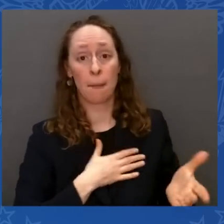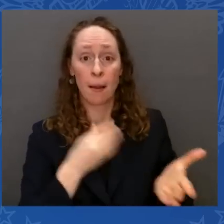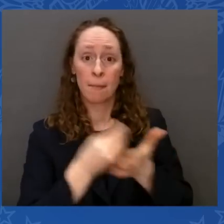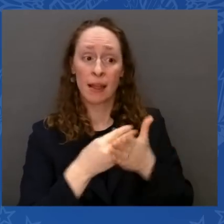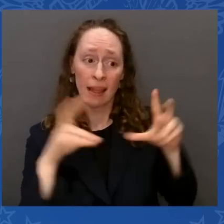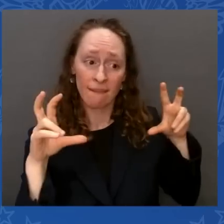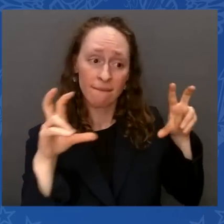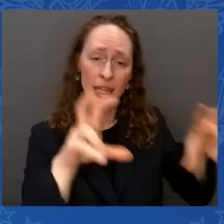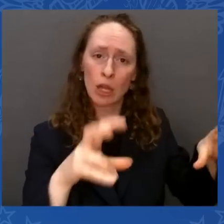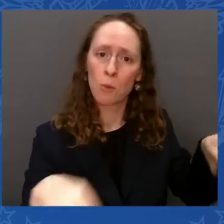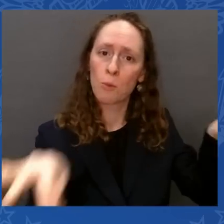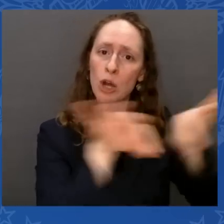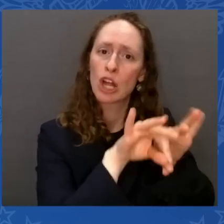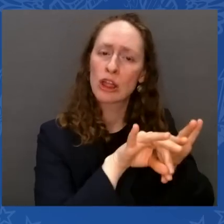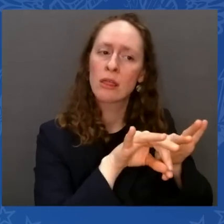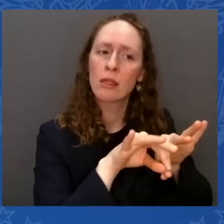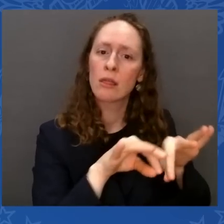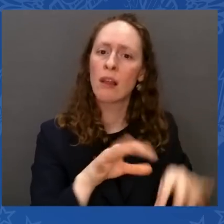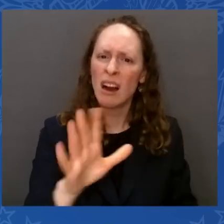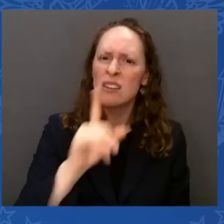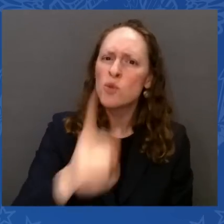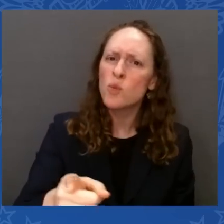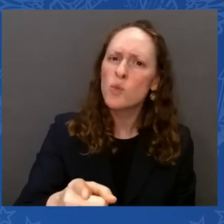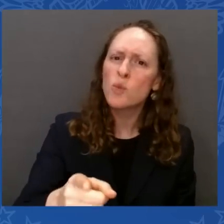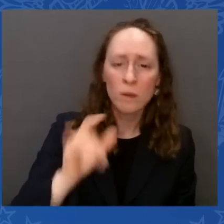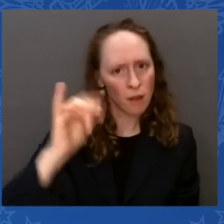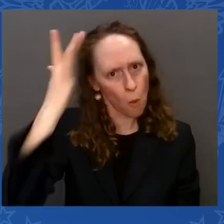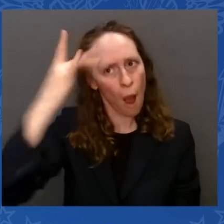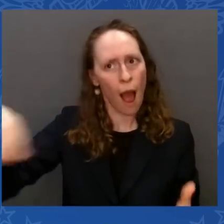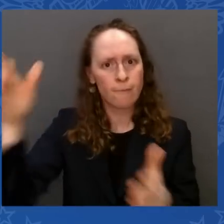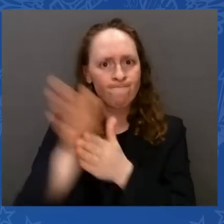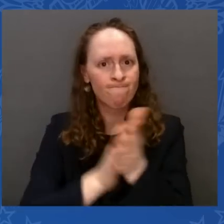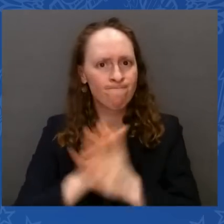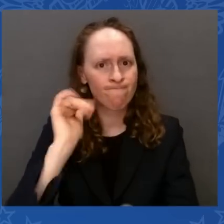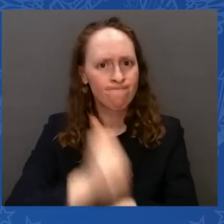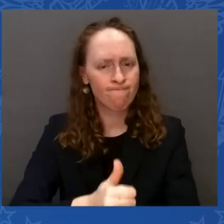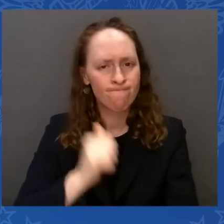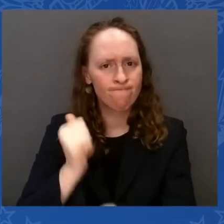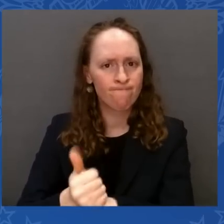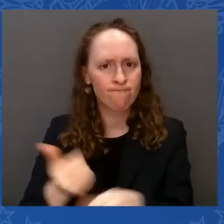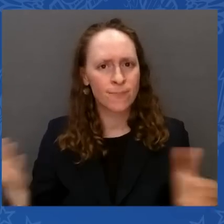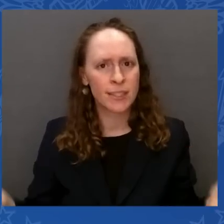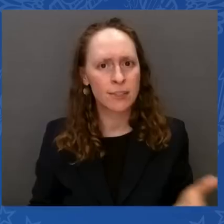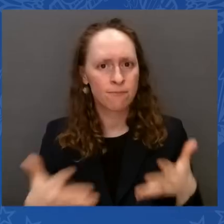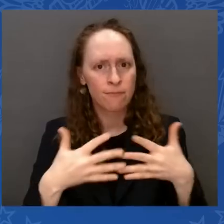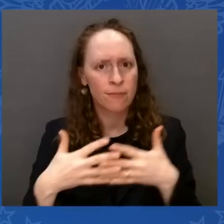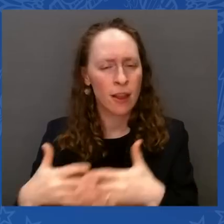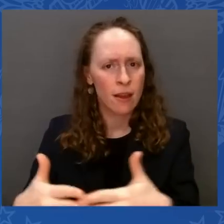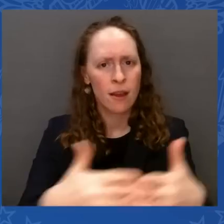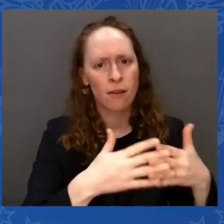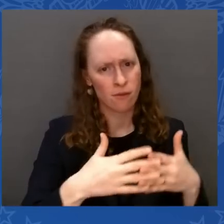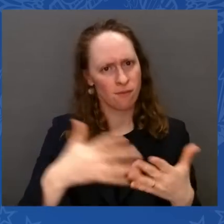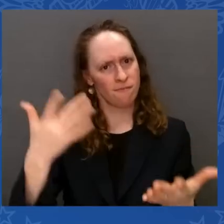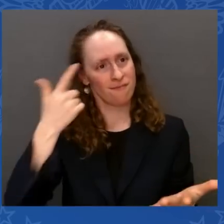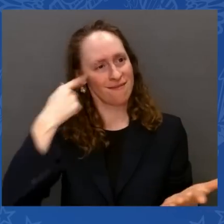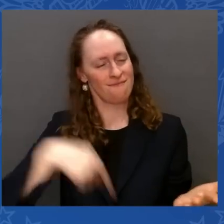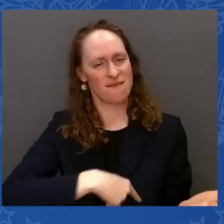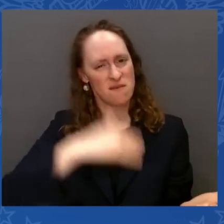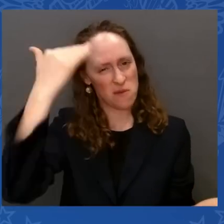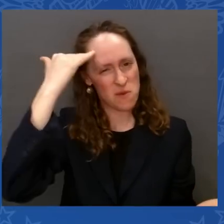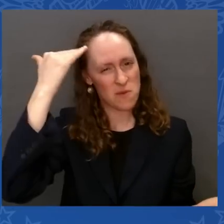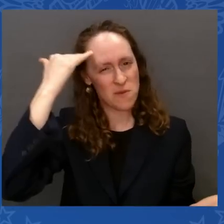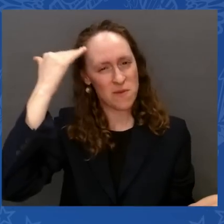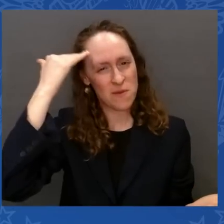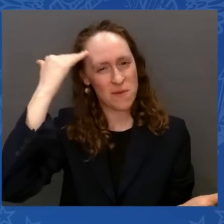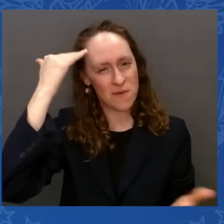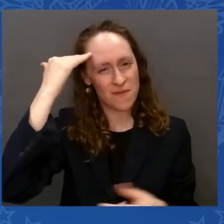here. We're coming here because of who we are. We made it clear to folks, if you want to participate in the Chips program, you also have